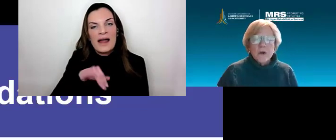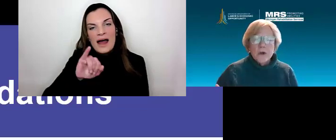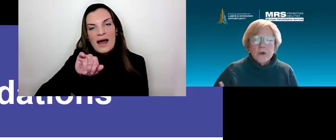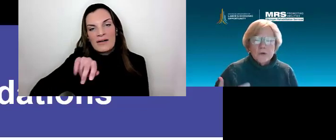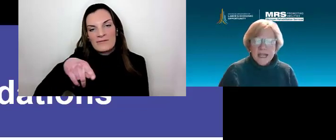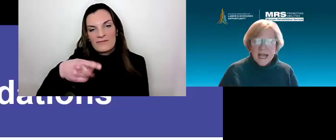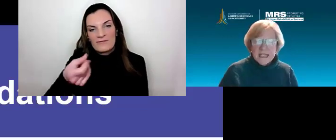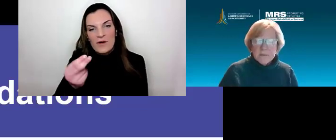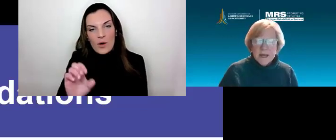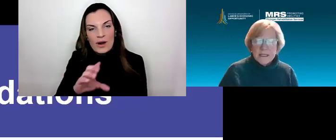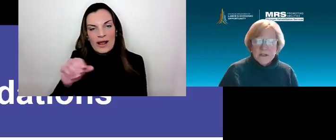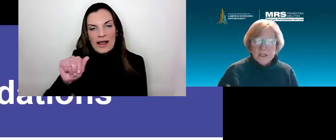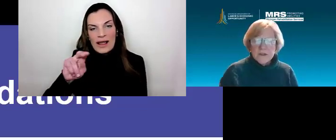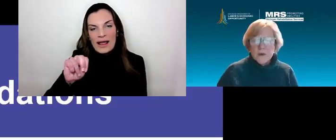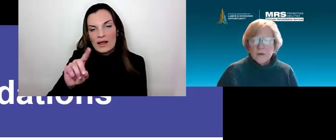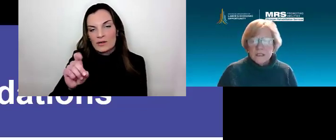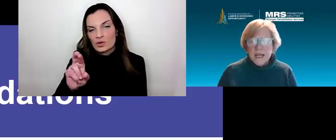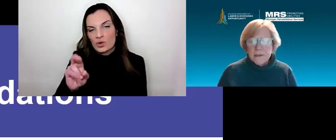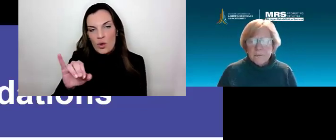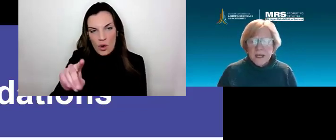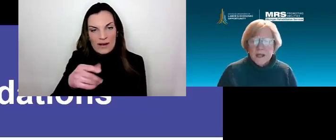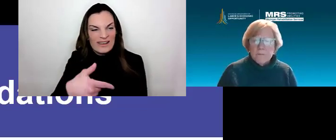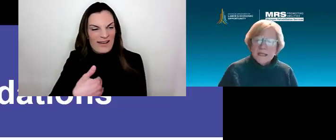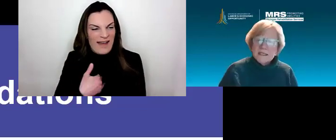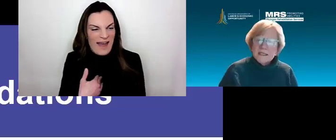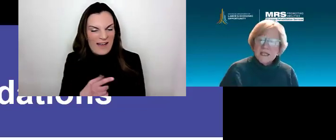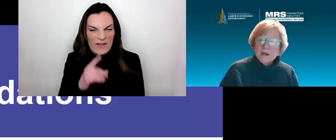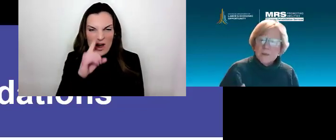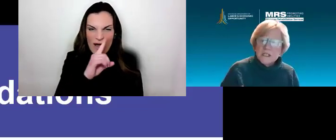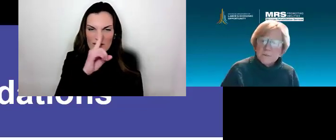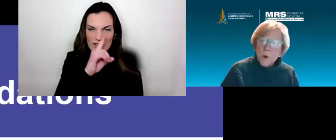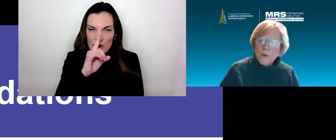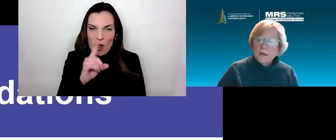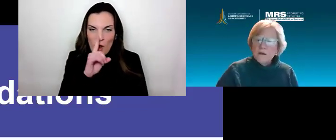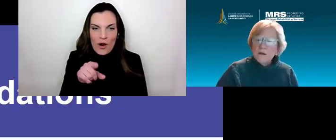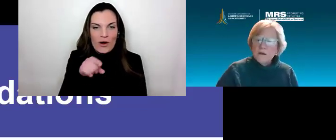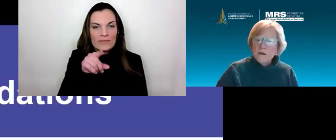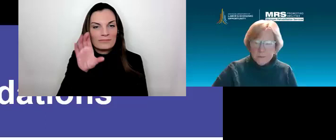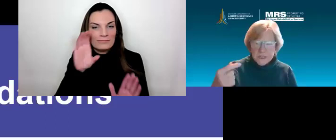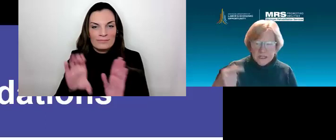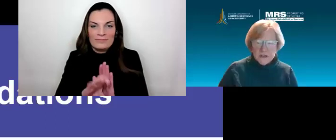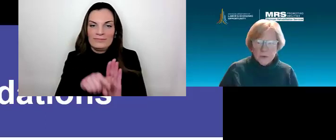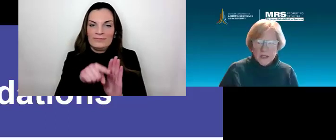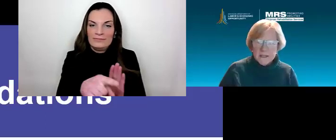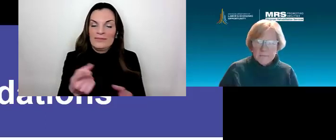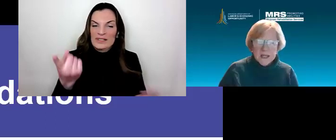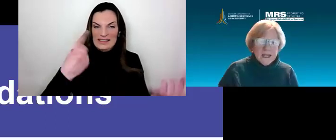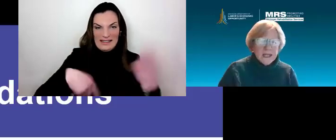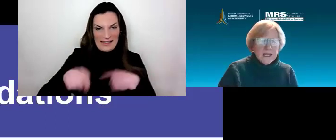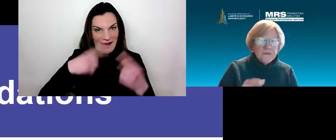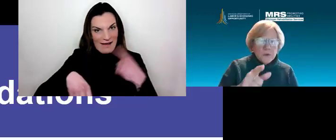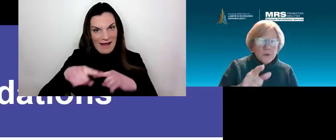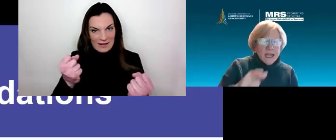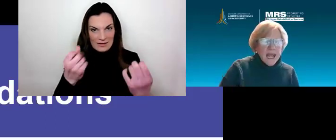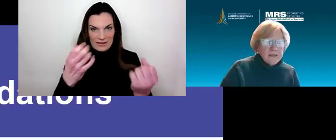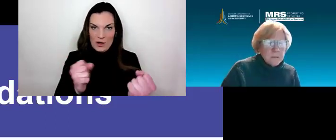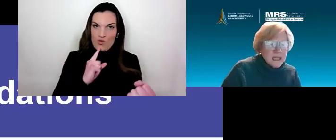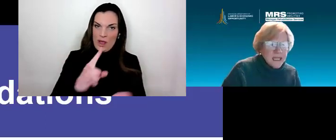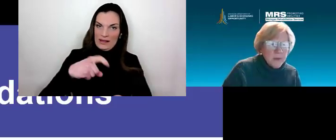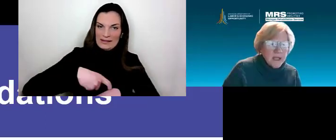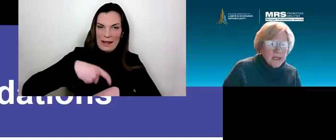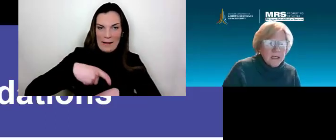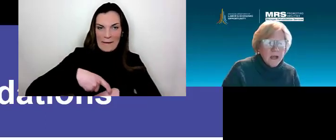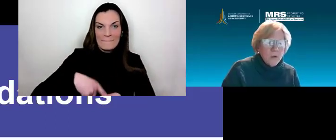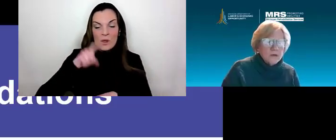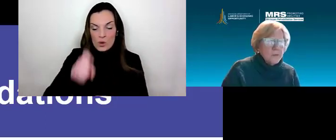avatar who signs messages in real time. Messages can be spoken or typed into it. If you click